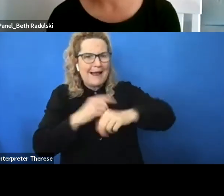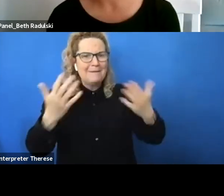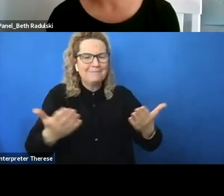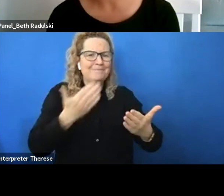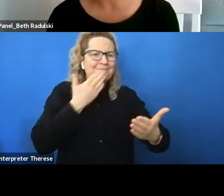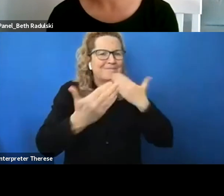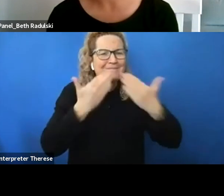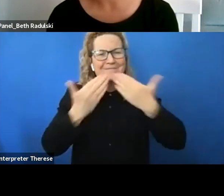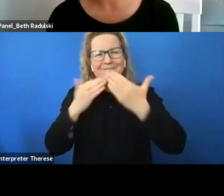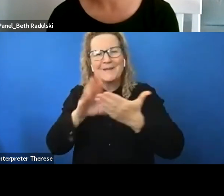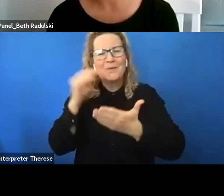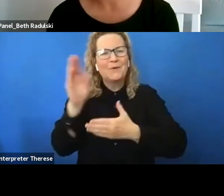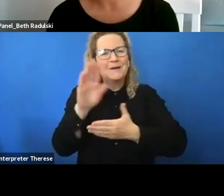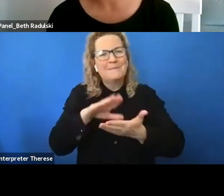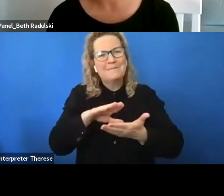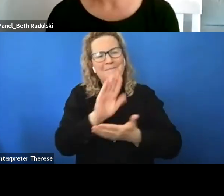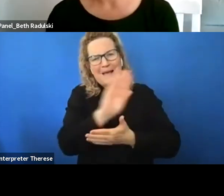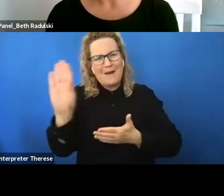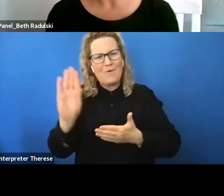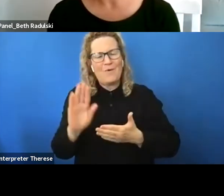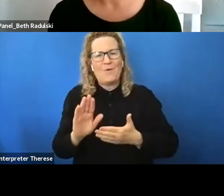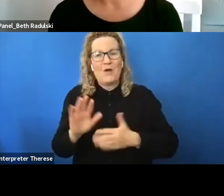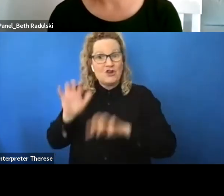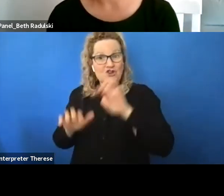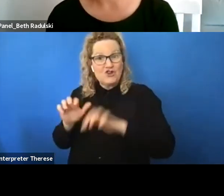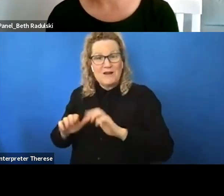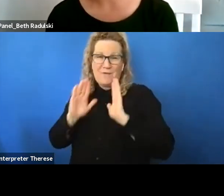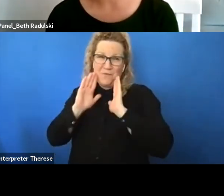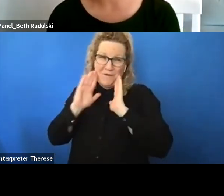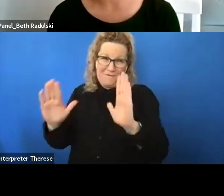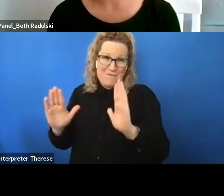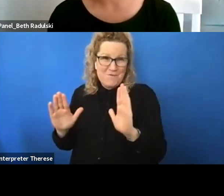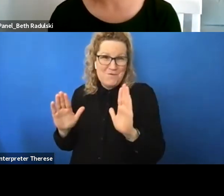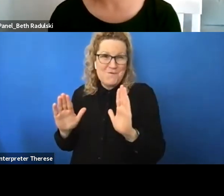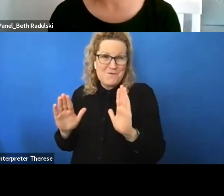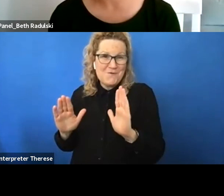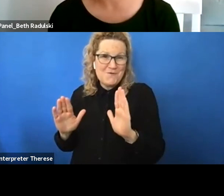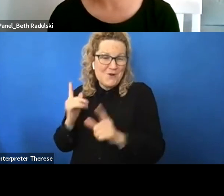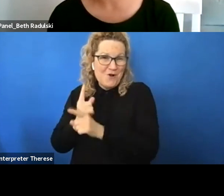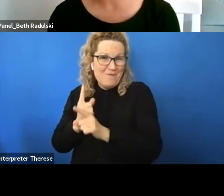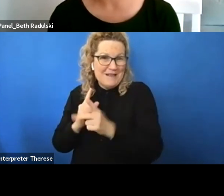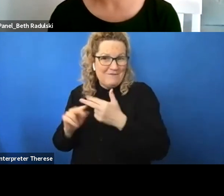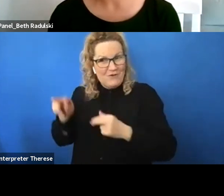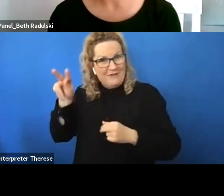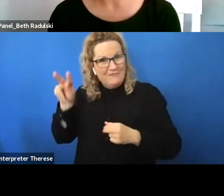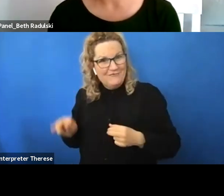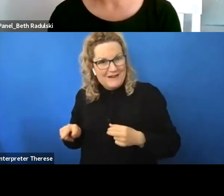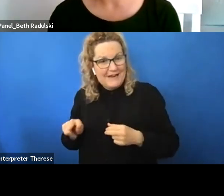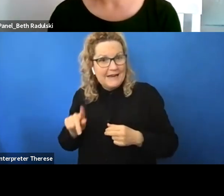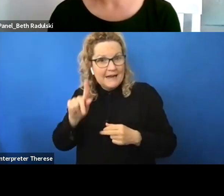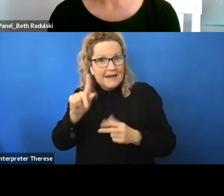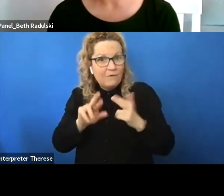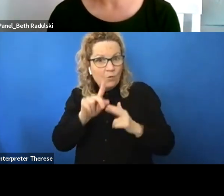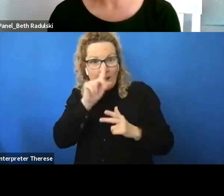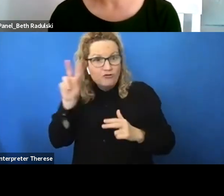student panel there are some wonderful comments in the chat box if you are able to access those if you can't see those please let us know and we'll make